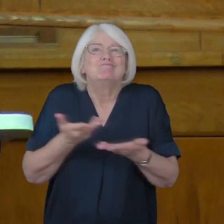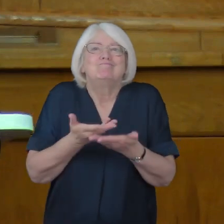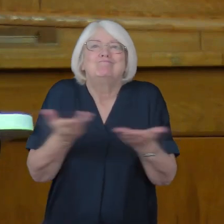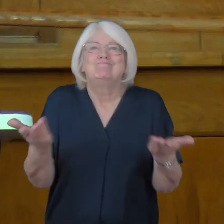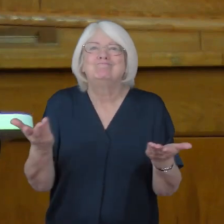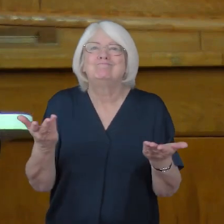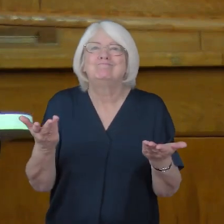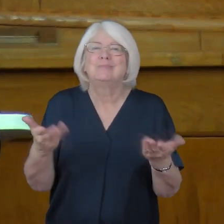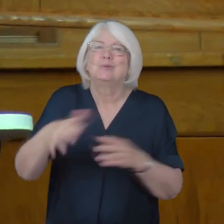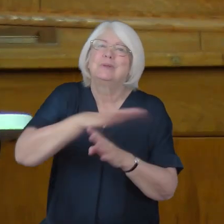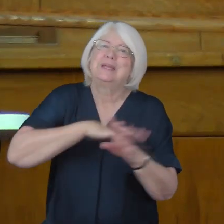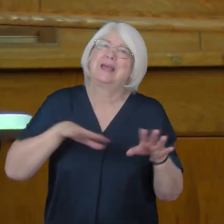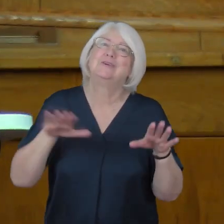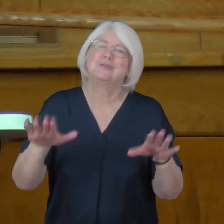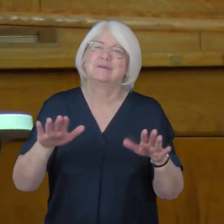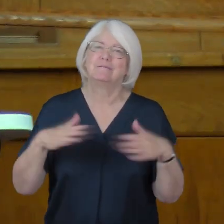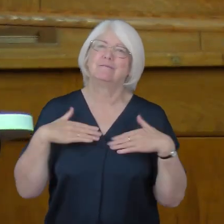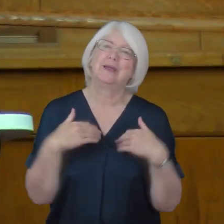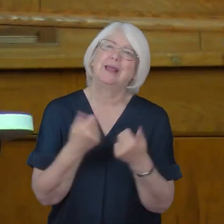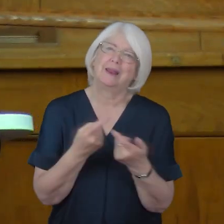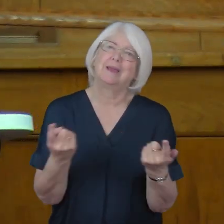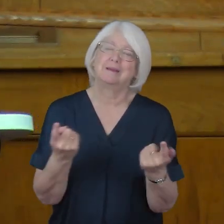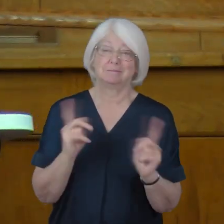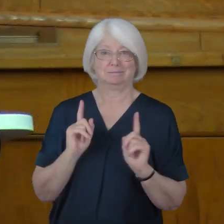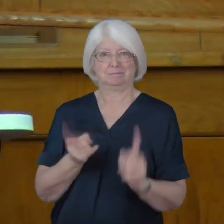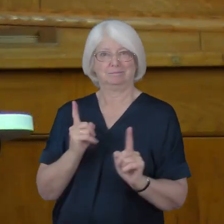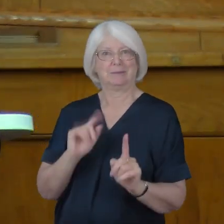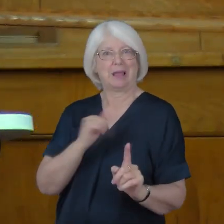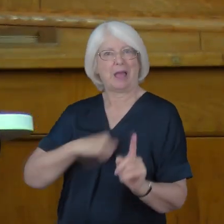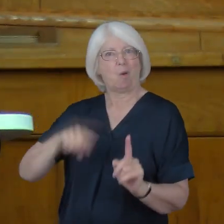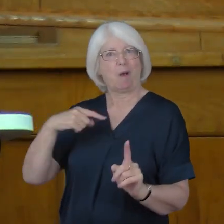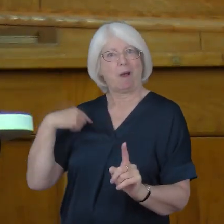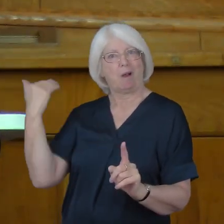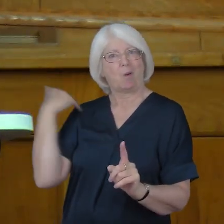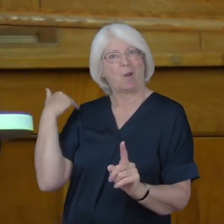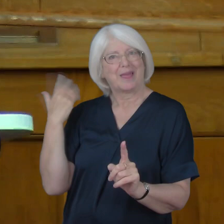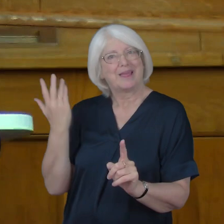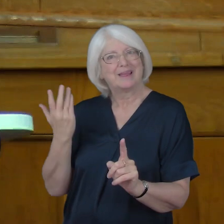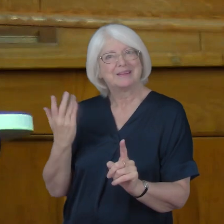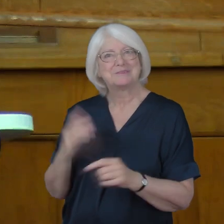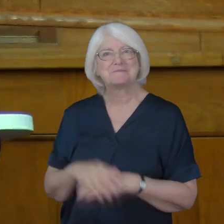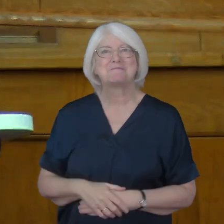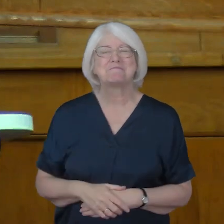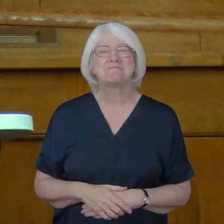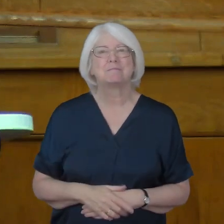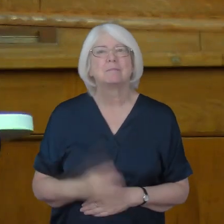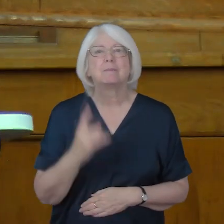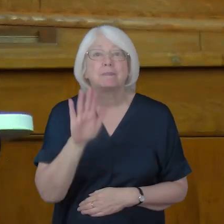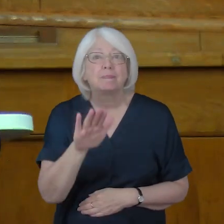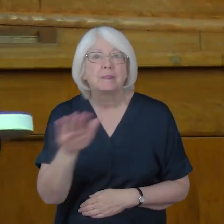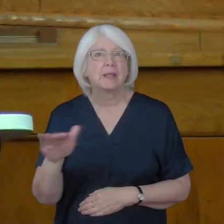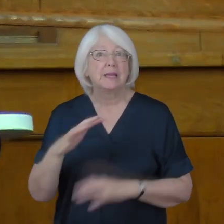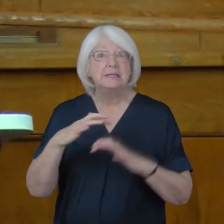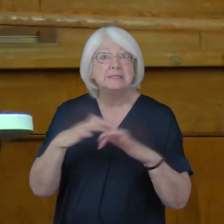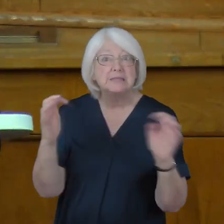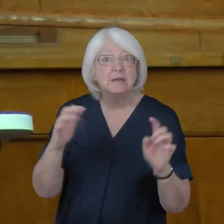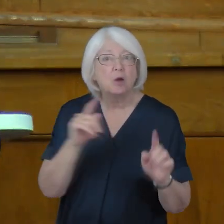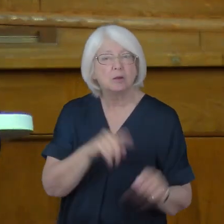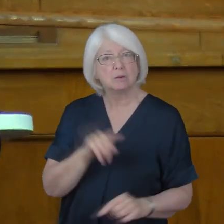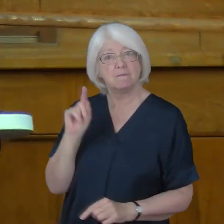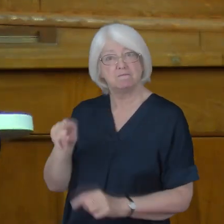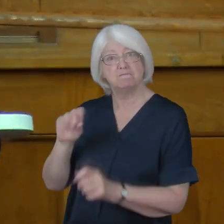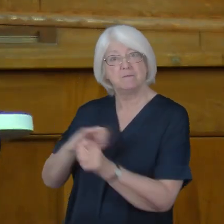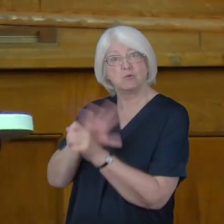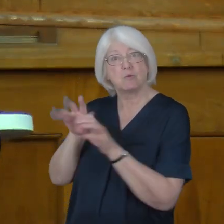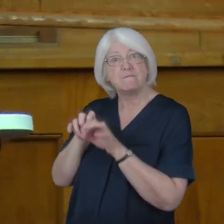For this is our vocation. Synod, I hate